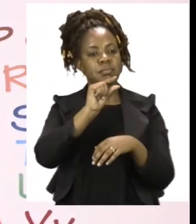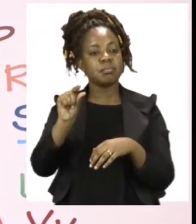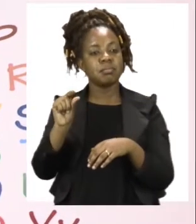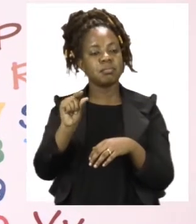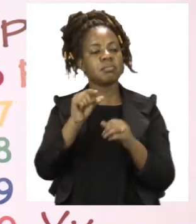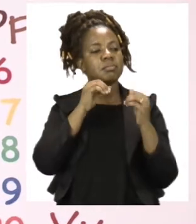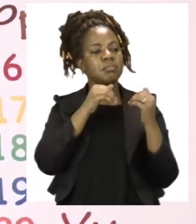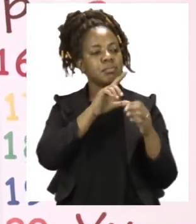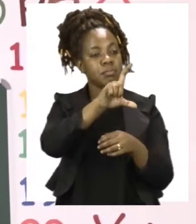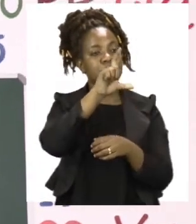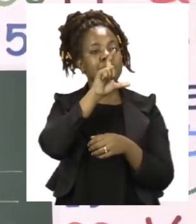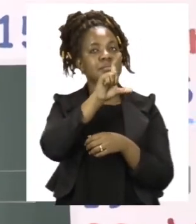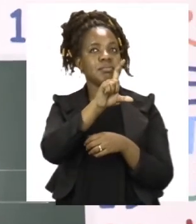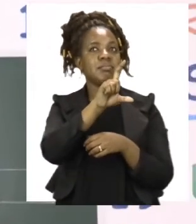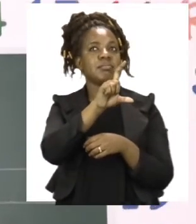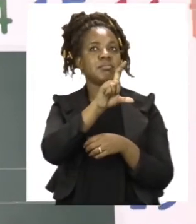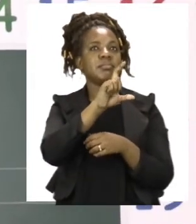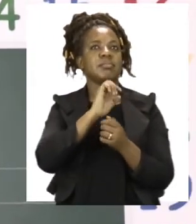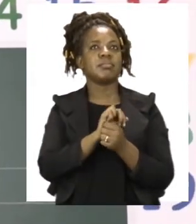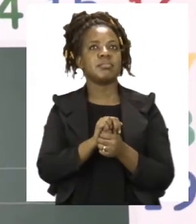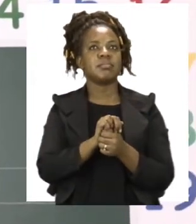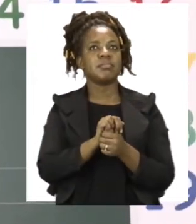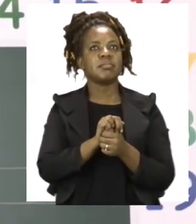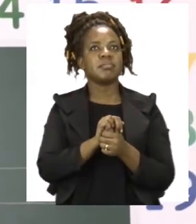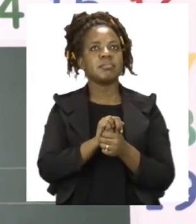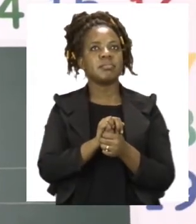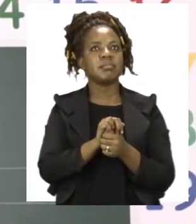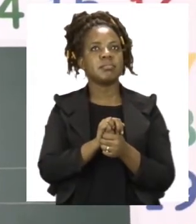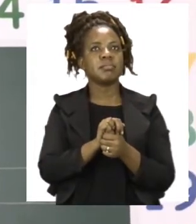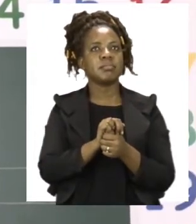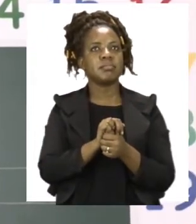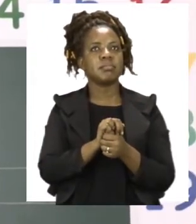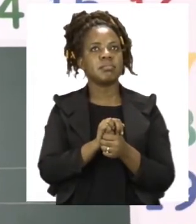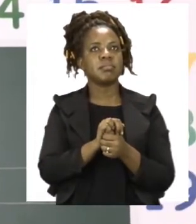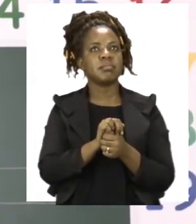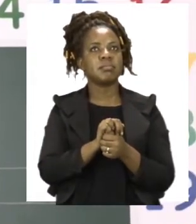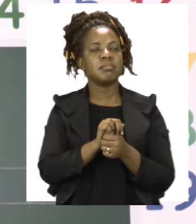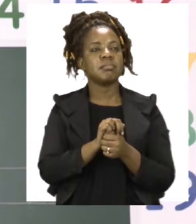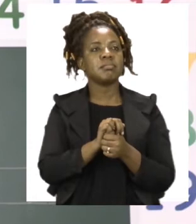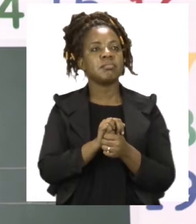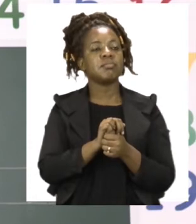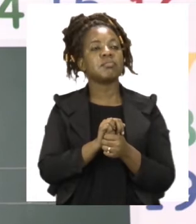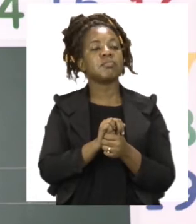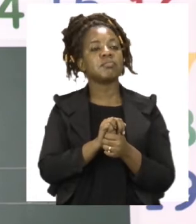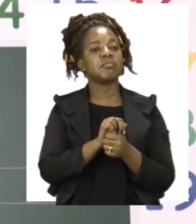capital letter. So I am going to start with my capital letter, W.